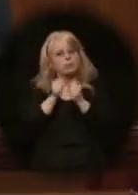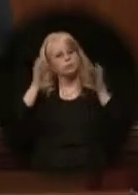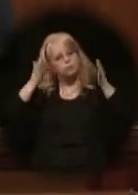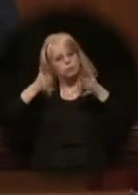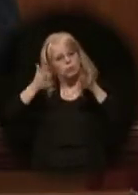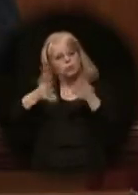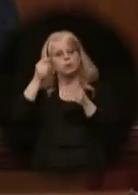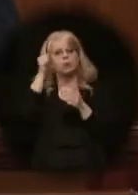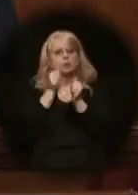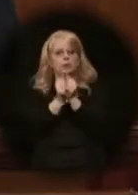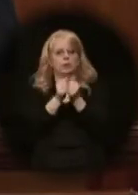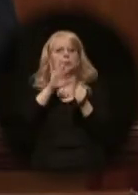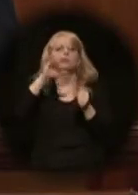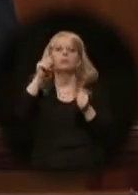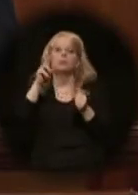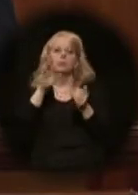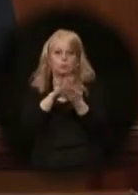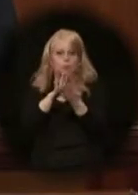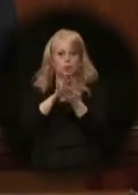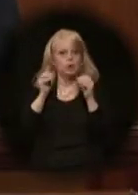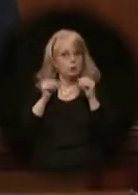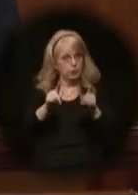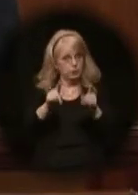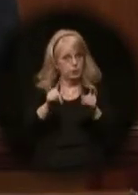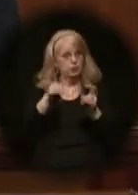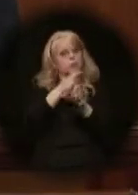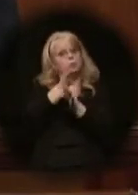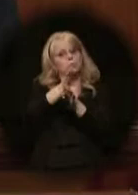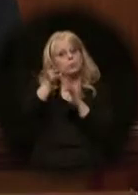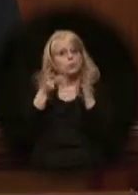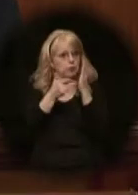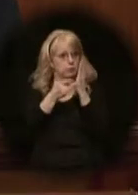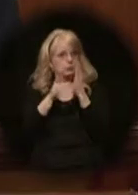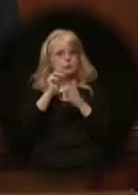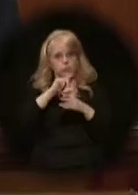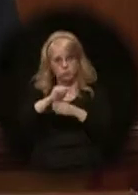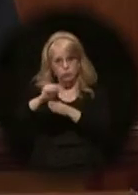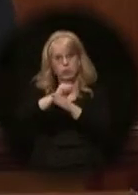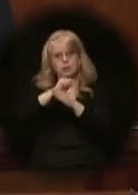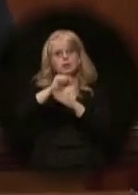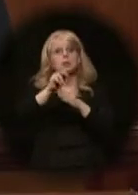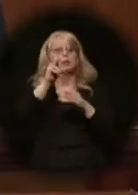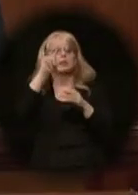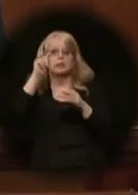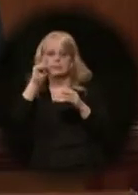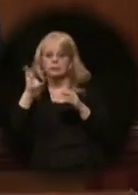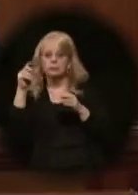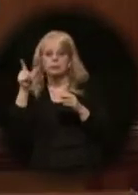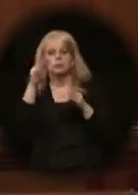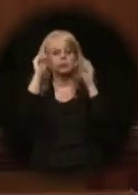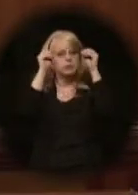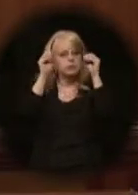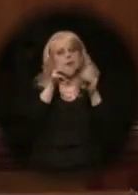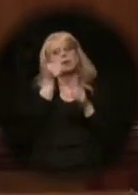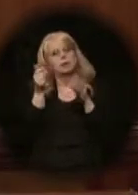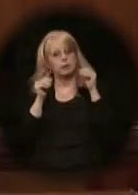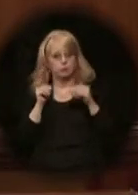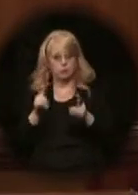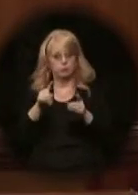on charter school opportunity, career technical training, digital teaching, and other opportunities.